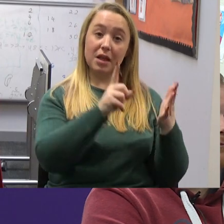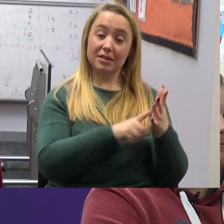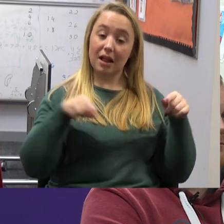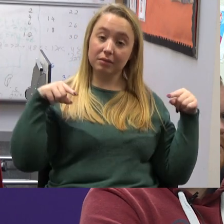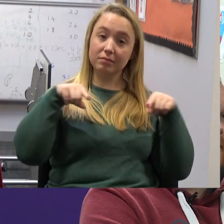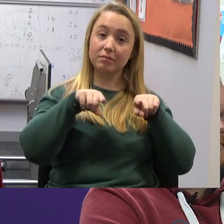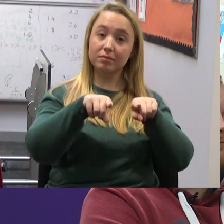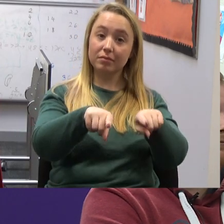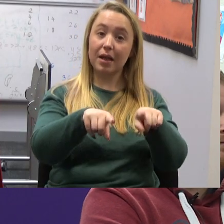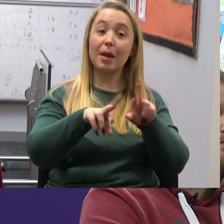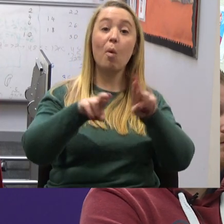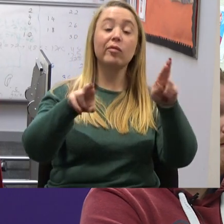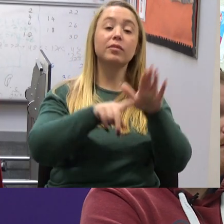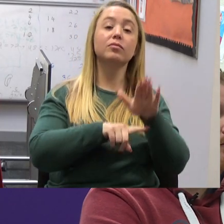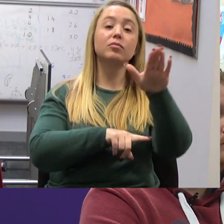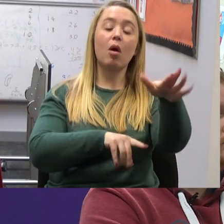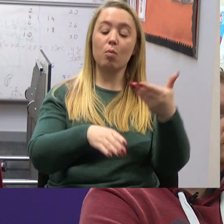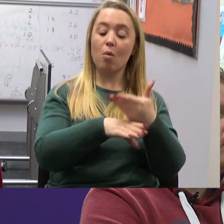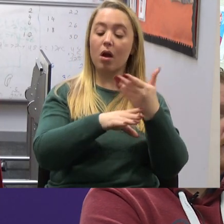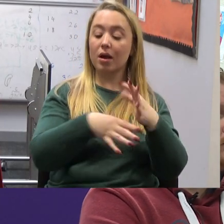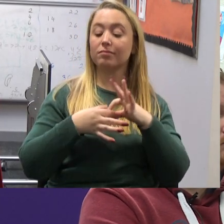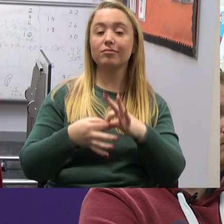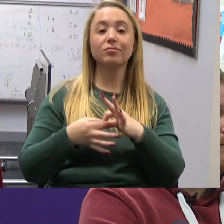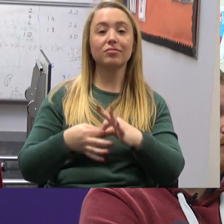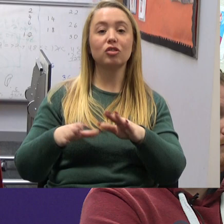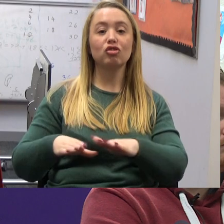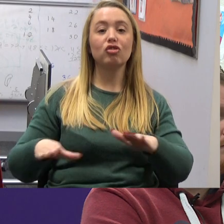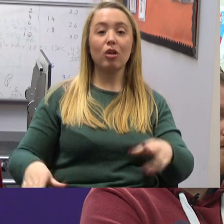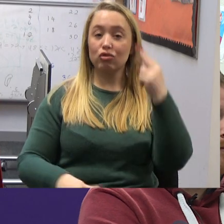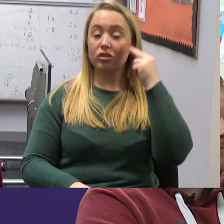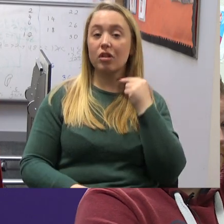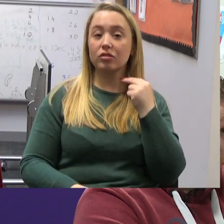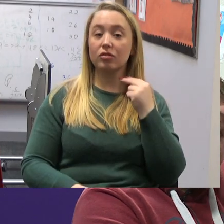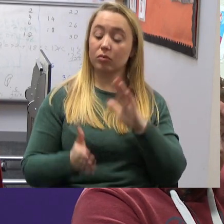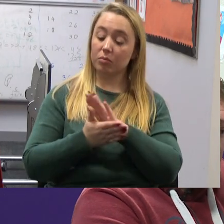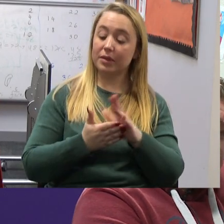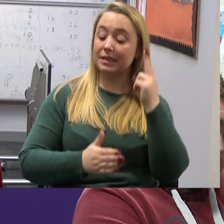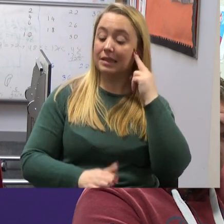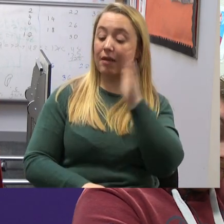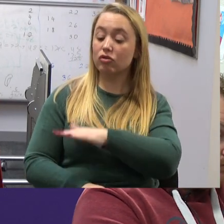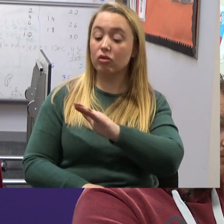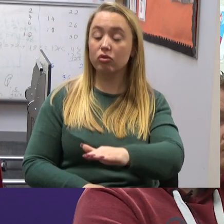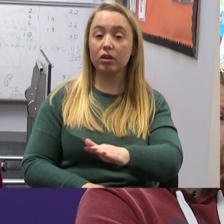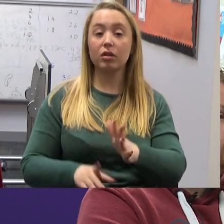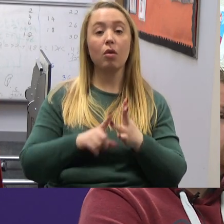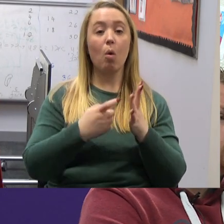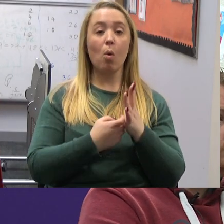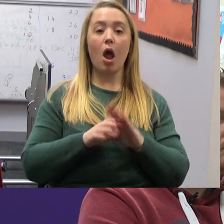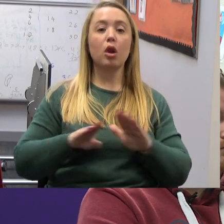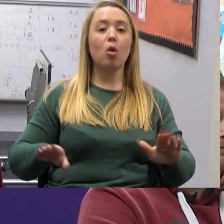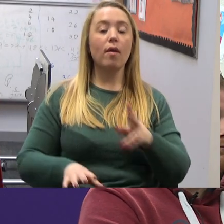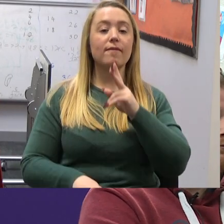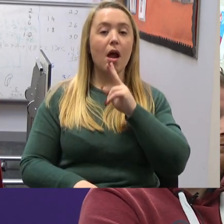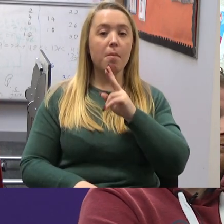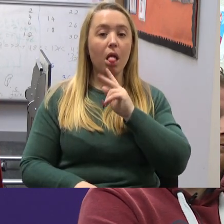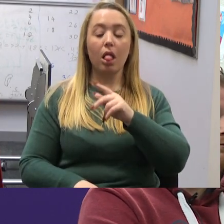BSL, and hopefully become a paediatric one day, and be able to use my BSL for children who are deaf or